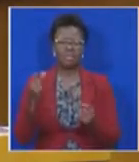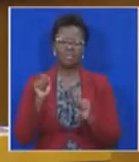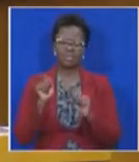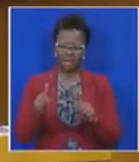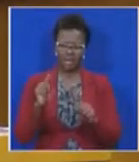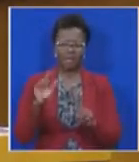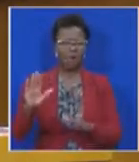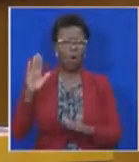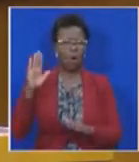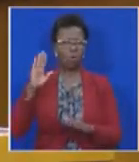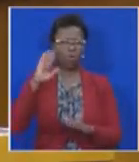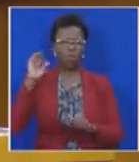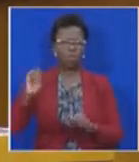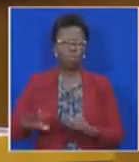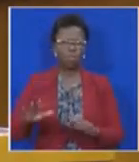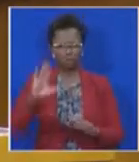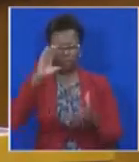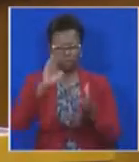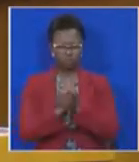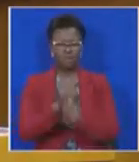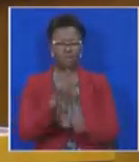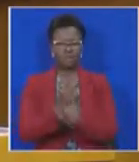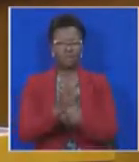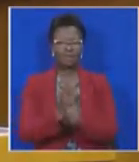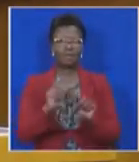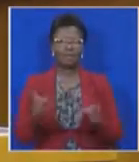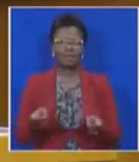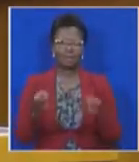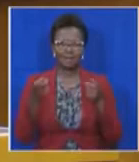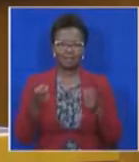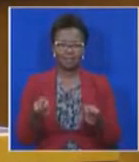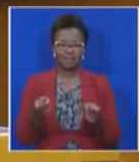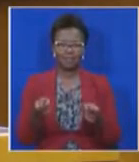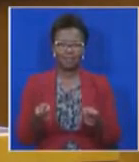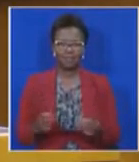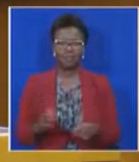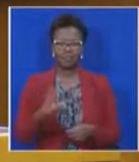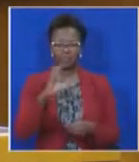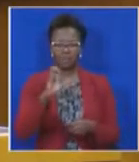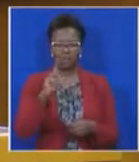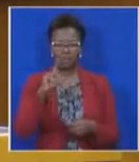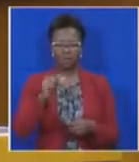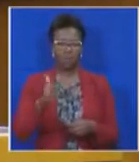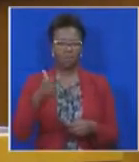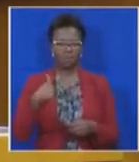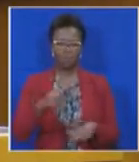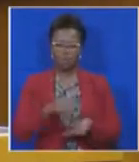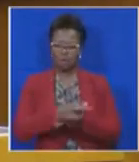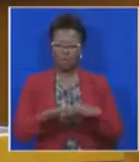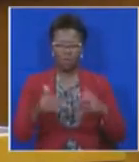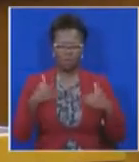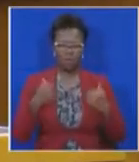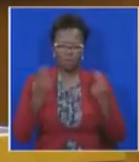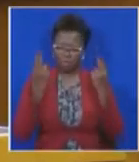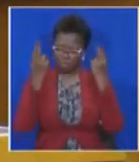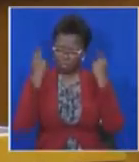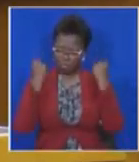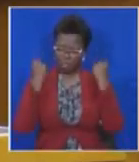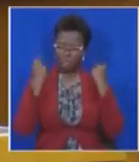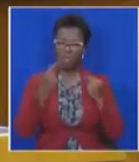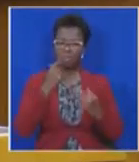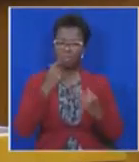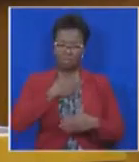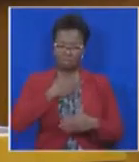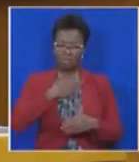and lost its credibility and legitimacy. The Congress of the people refuses to be complicit in breaking our